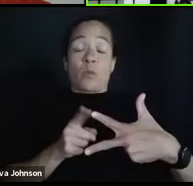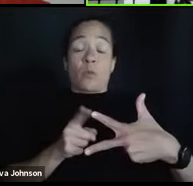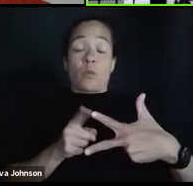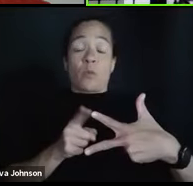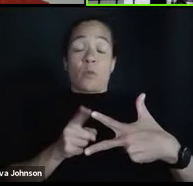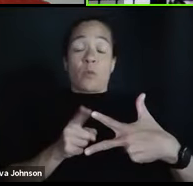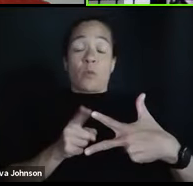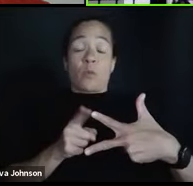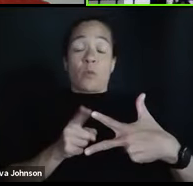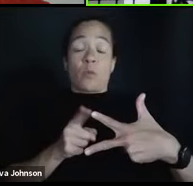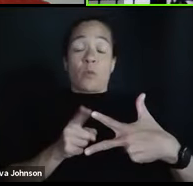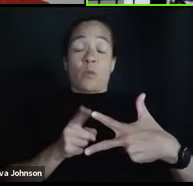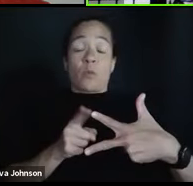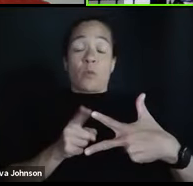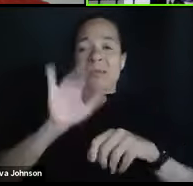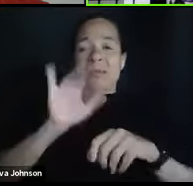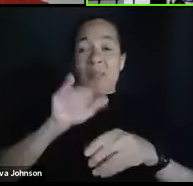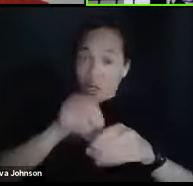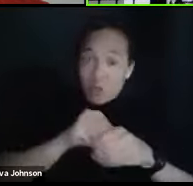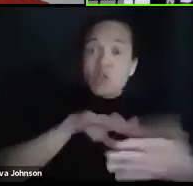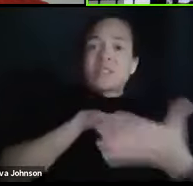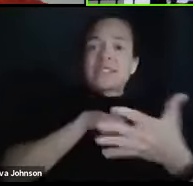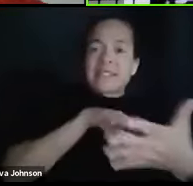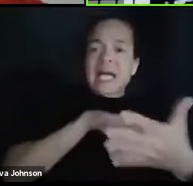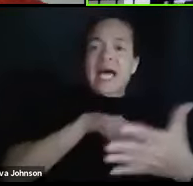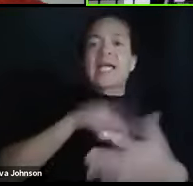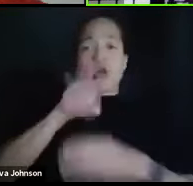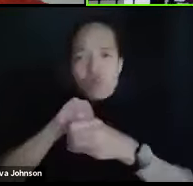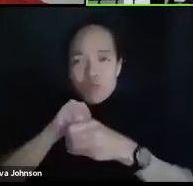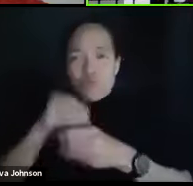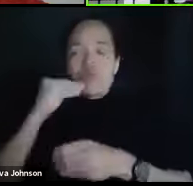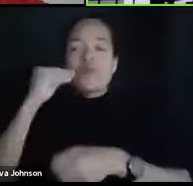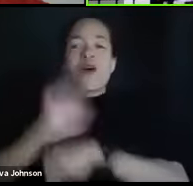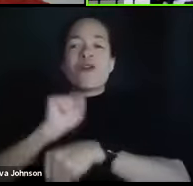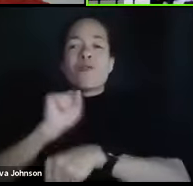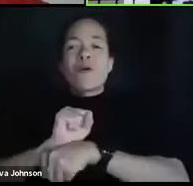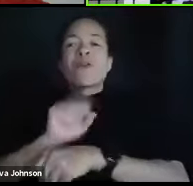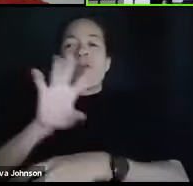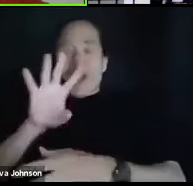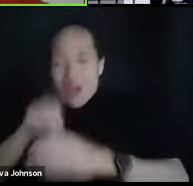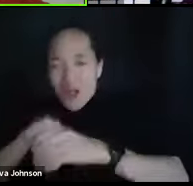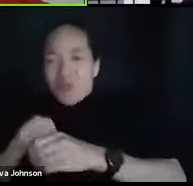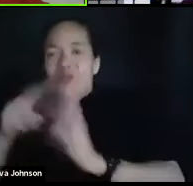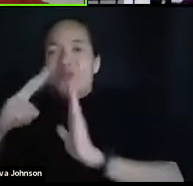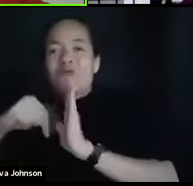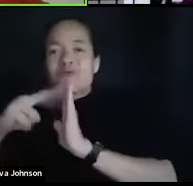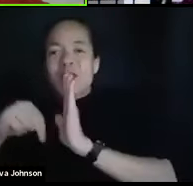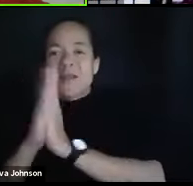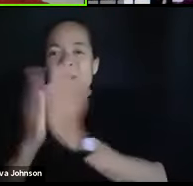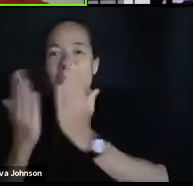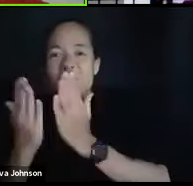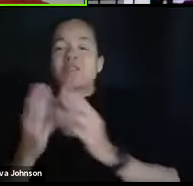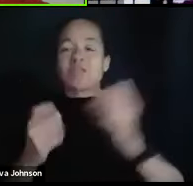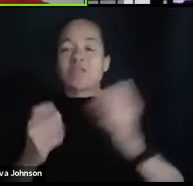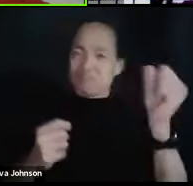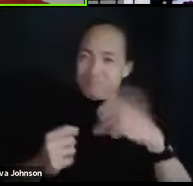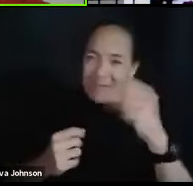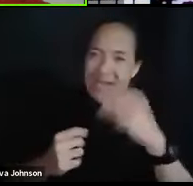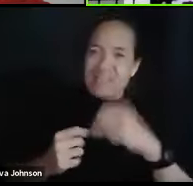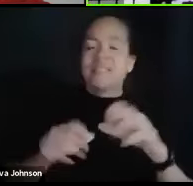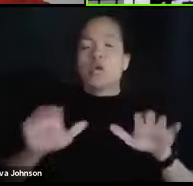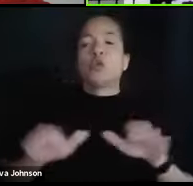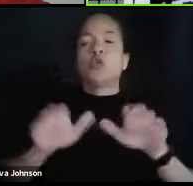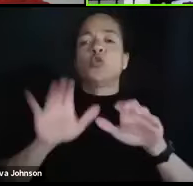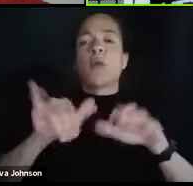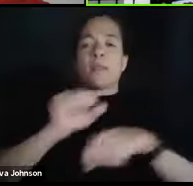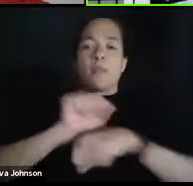which would include studying, which would include the homework, which includes reading the book, doing the